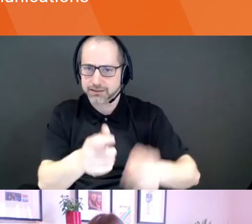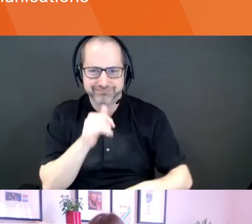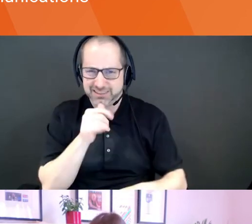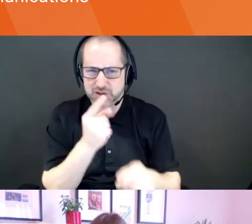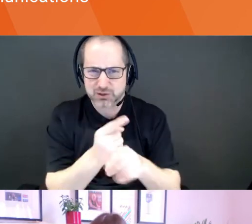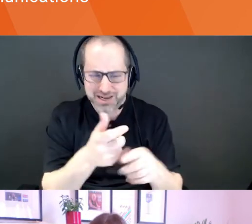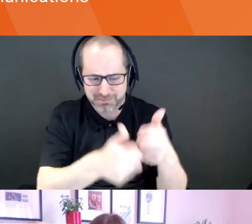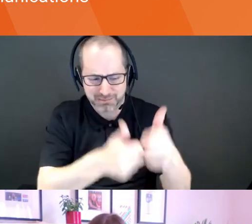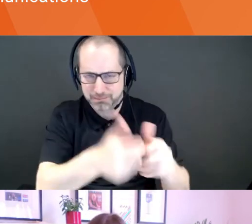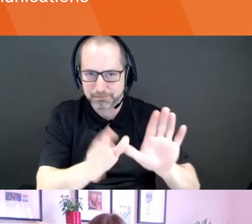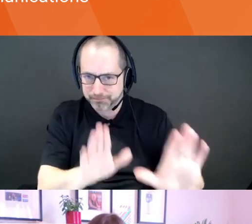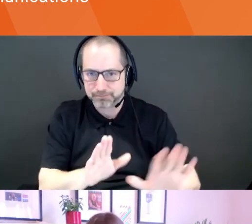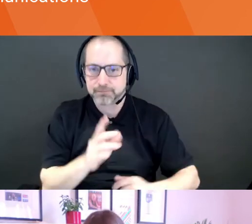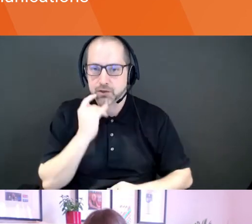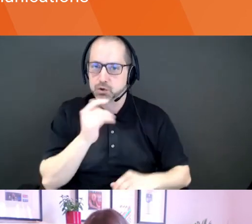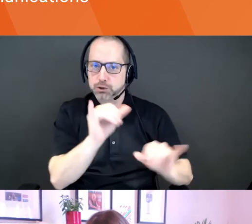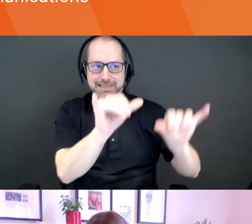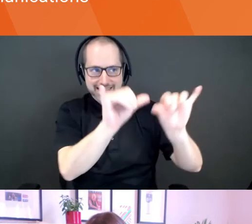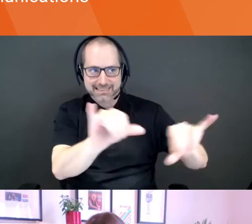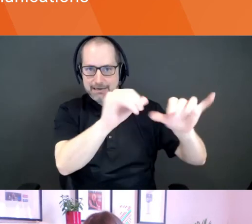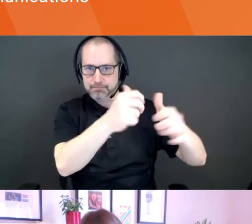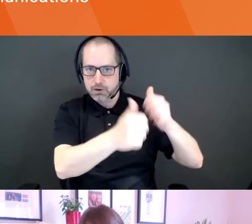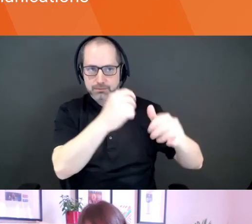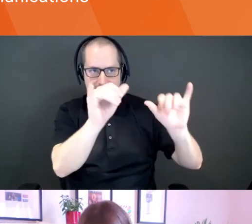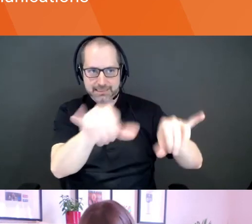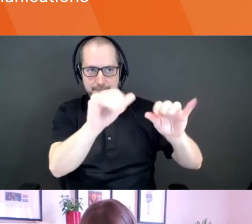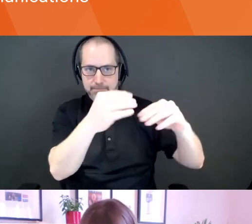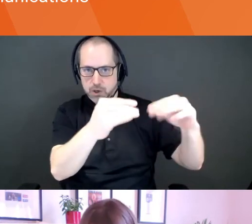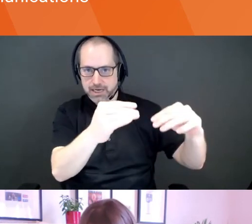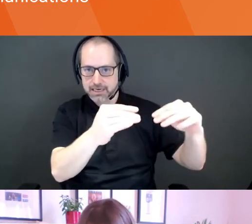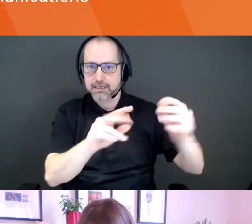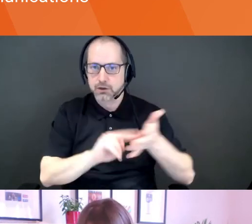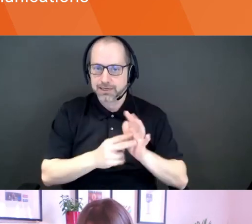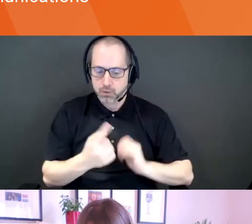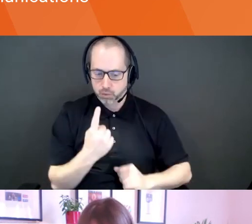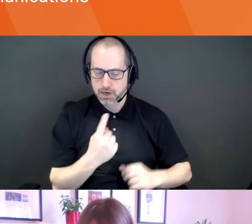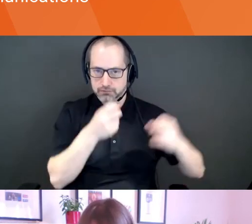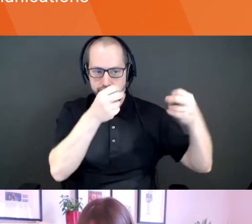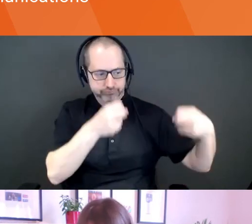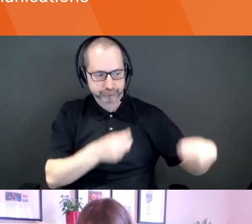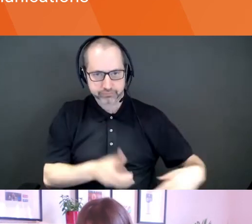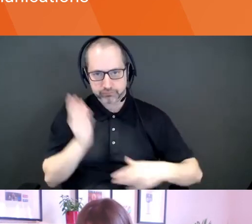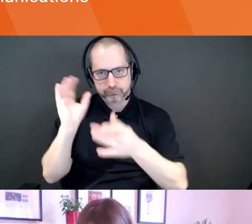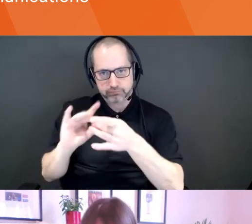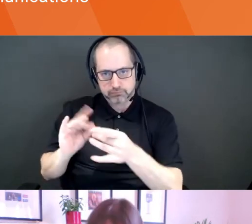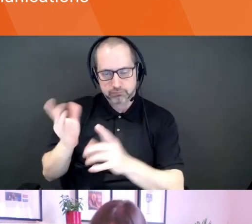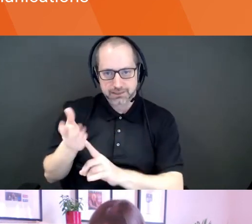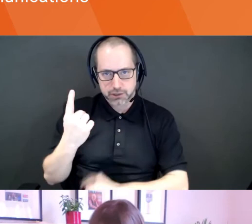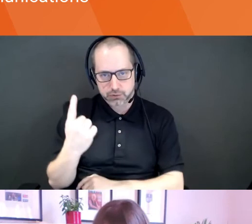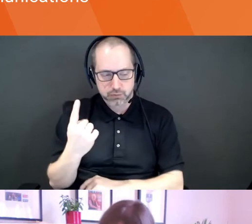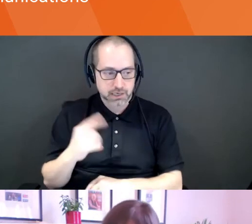recommend though, is, you know, the, the beginning, what I didn't address here is sort of the awkward and comfortable